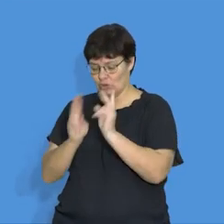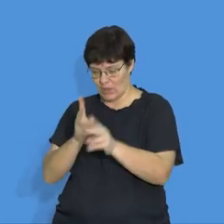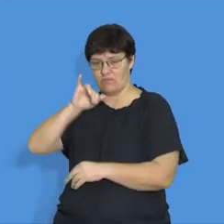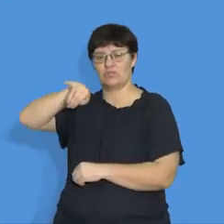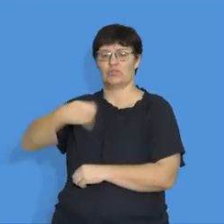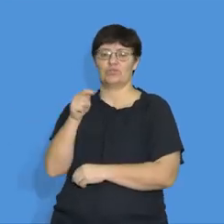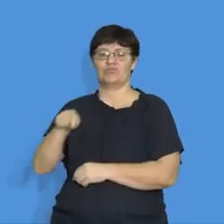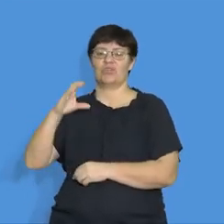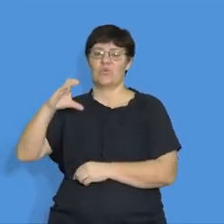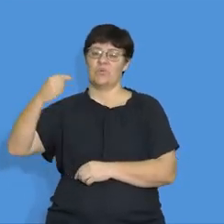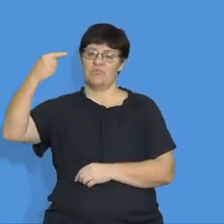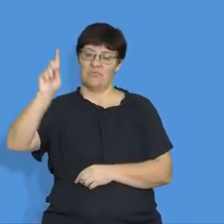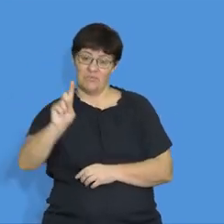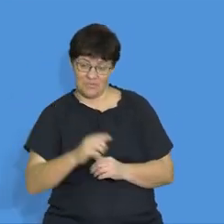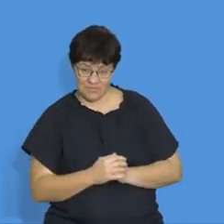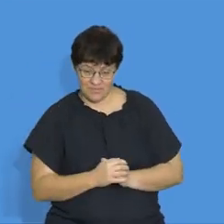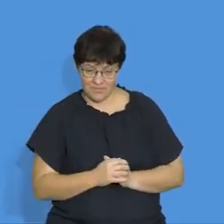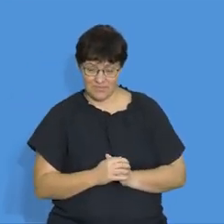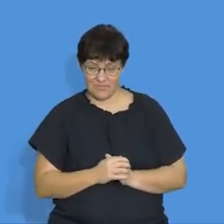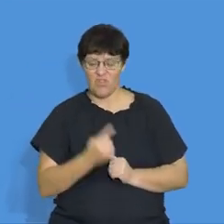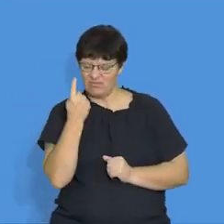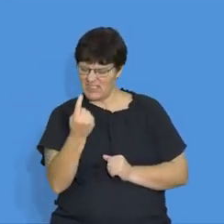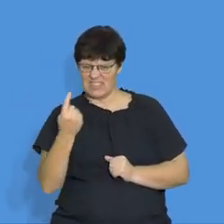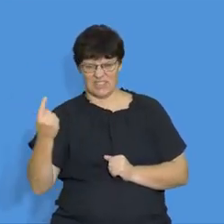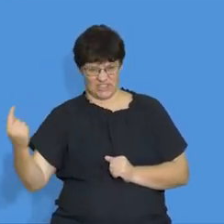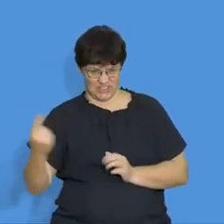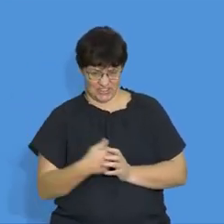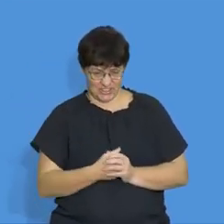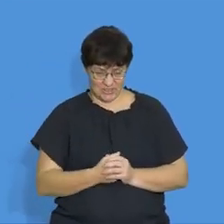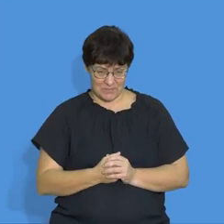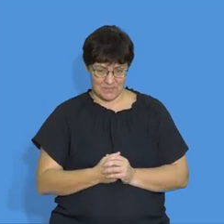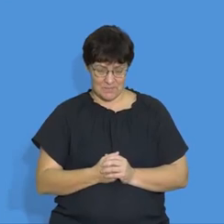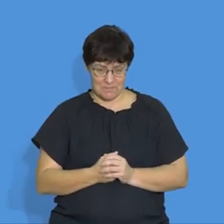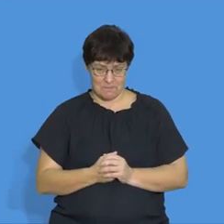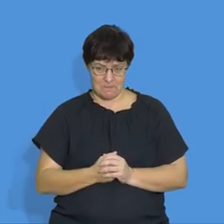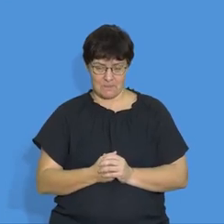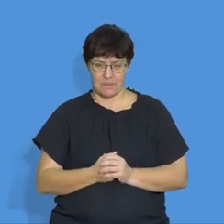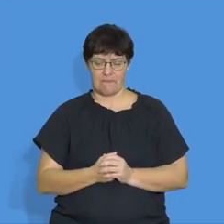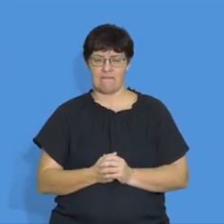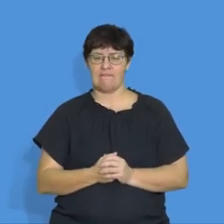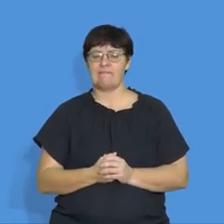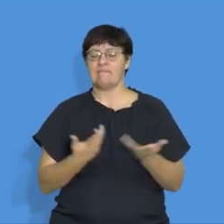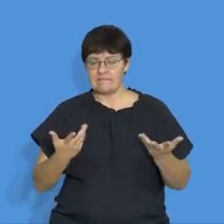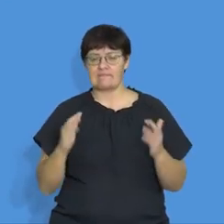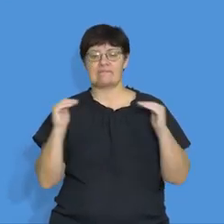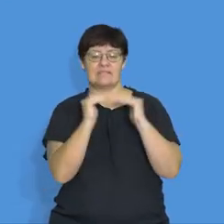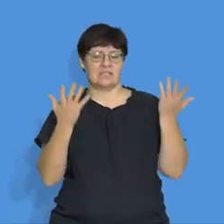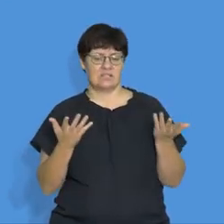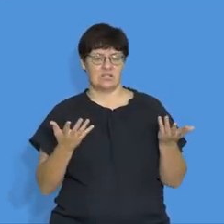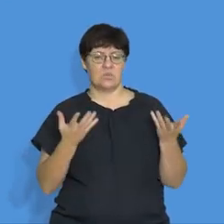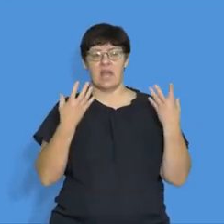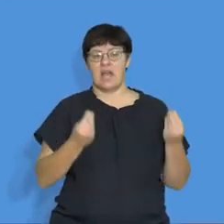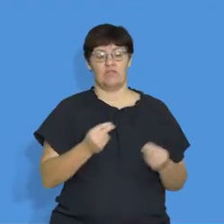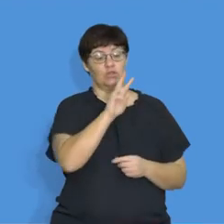joules of work done for every coulomb of charge. That's what, so equivalently, if we have got what,